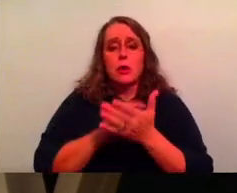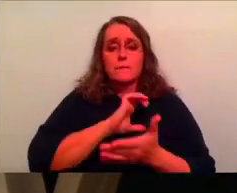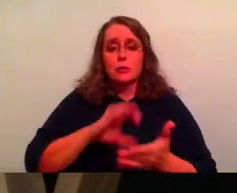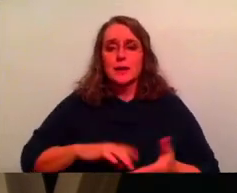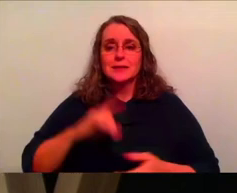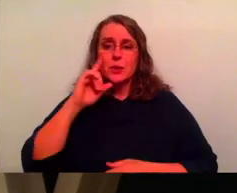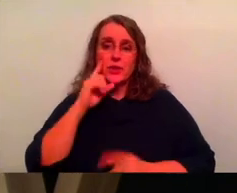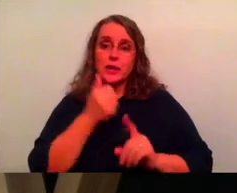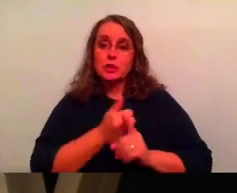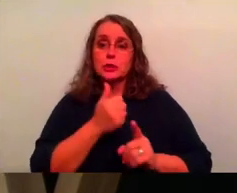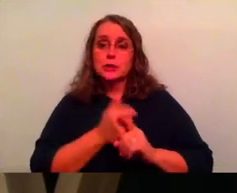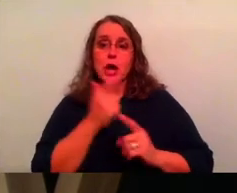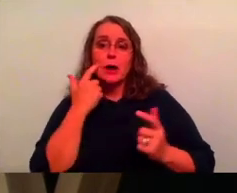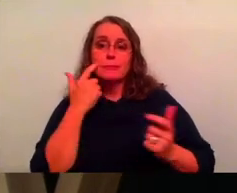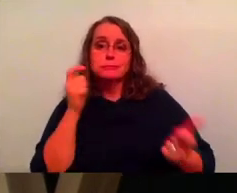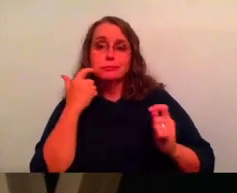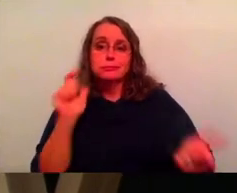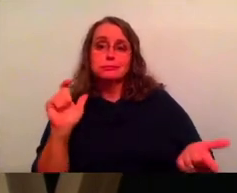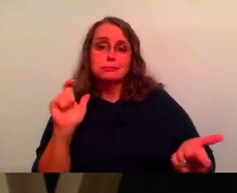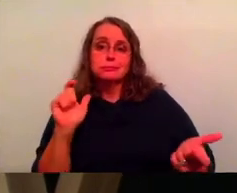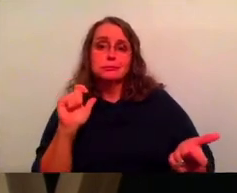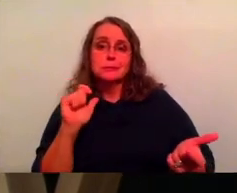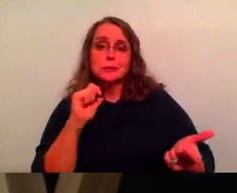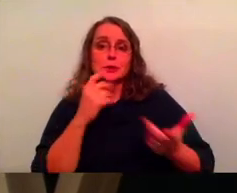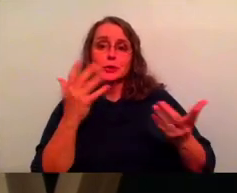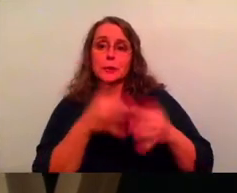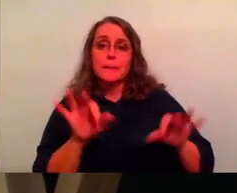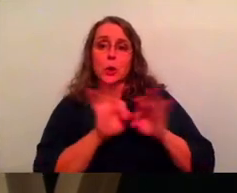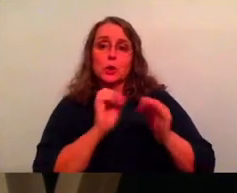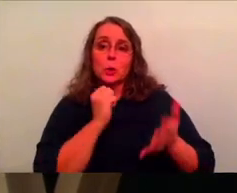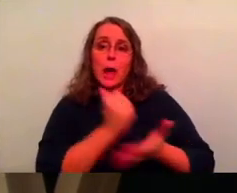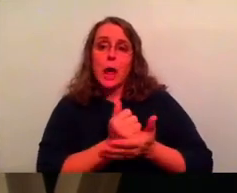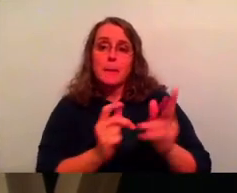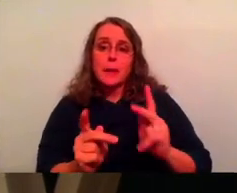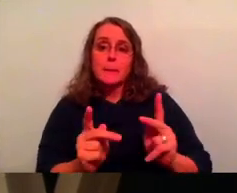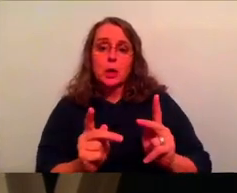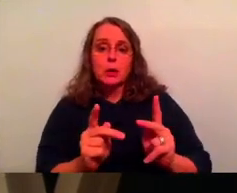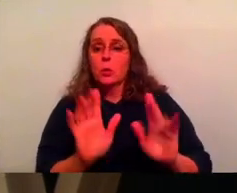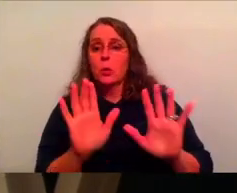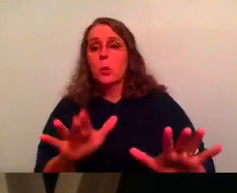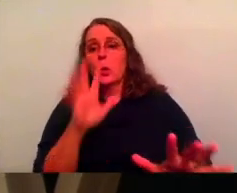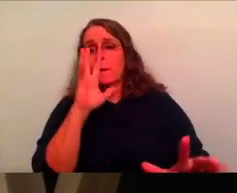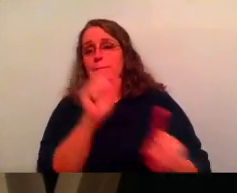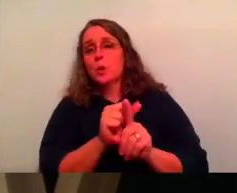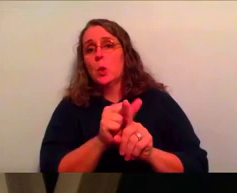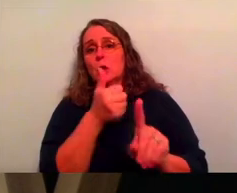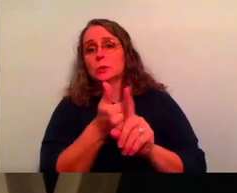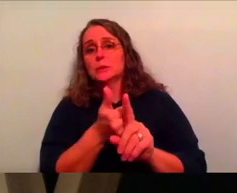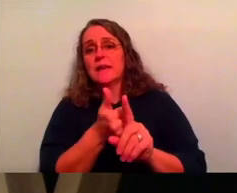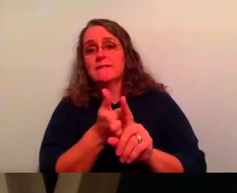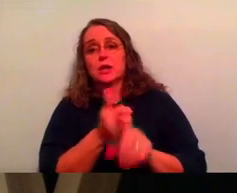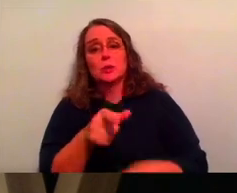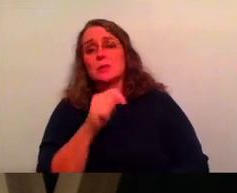someone, you are only fooling yourself. You are not that important. Boom. Got him.